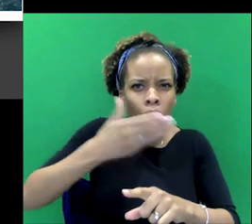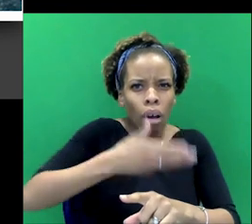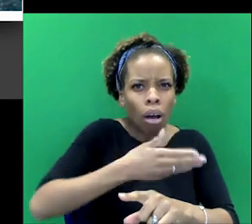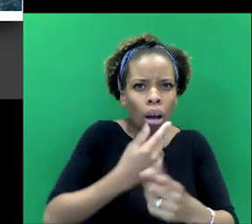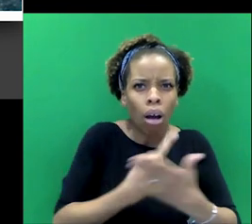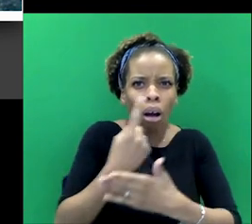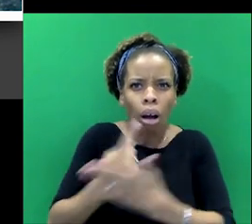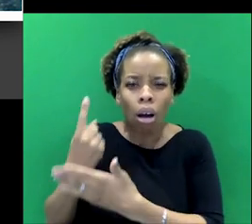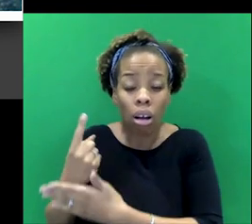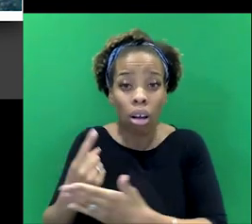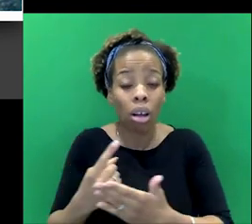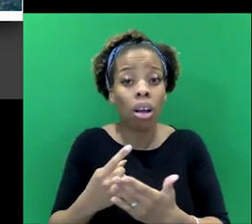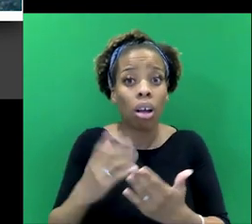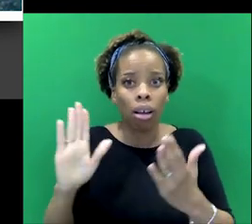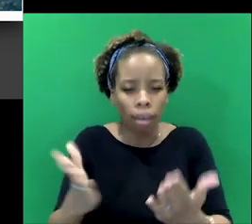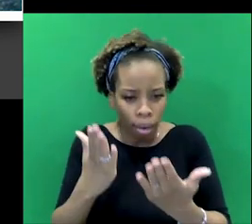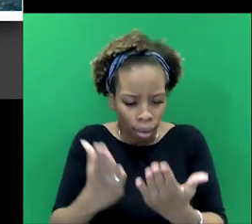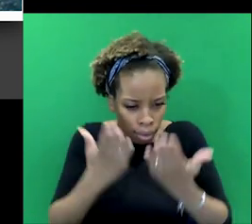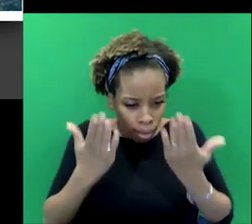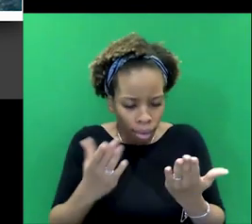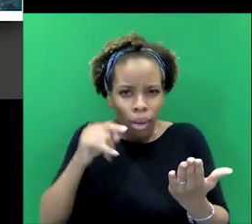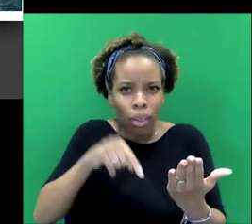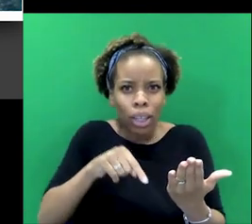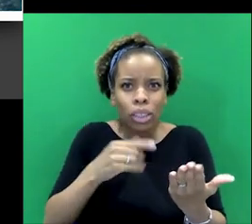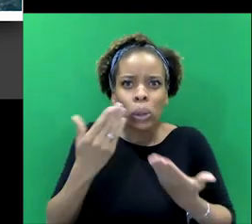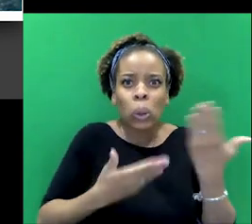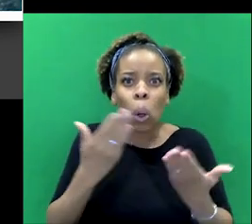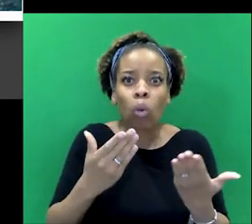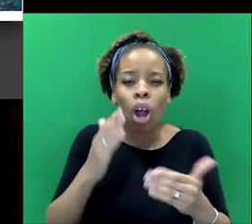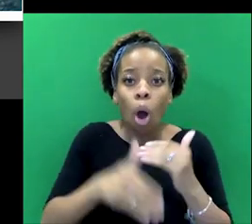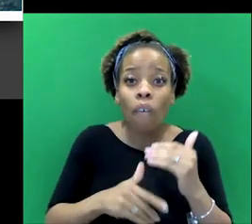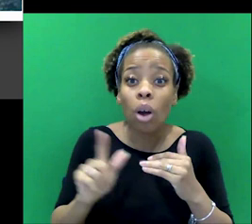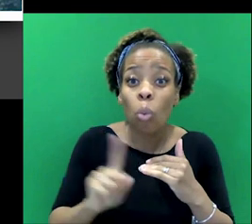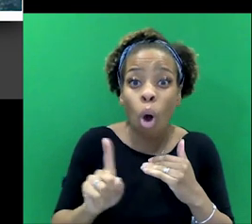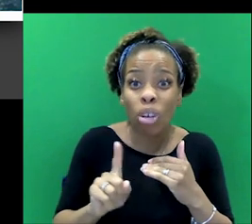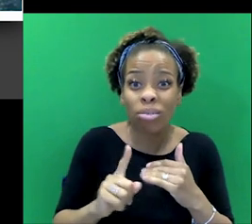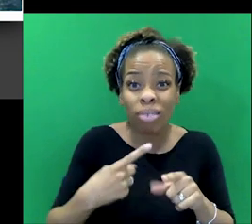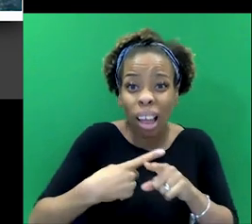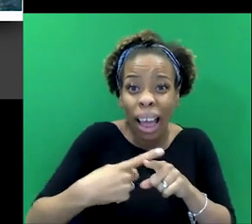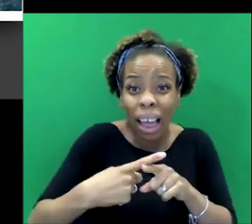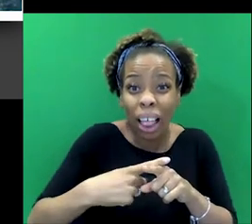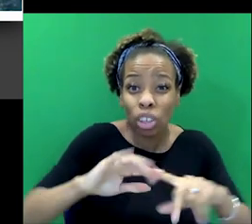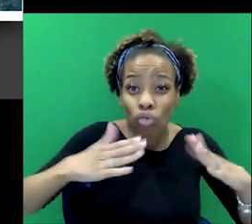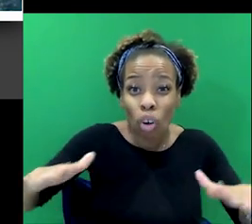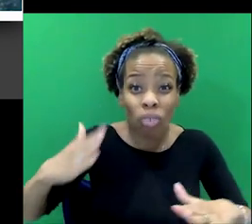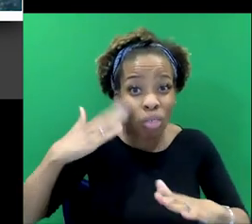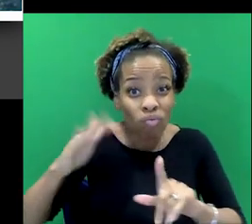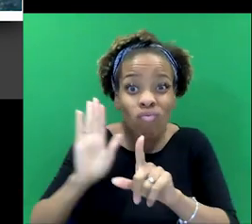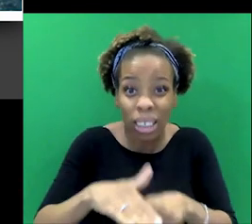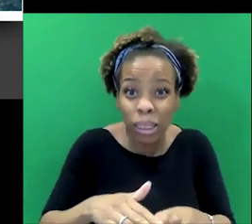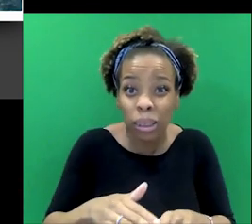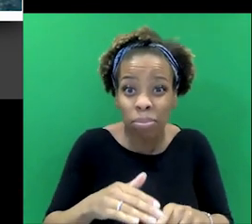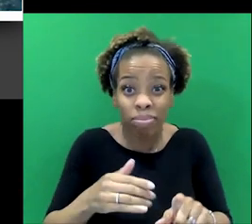be reading a story that's really about a case of kind of English rural racism, which,